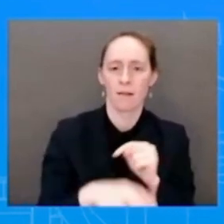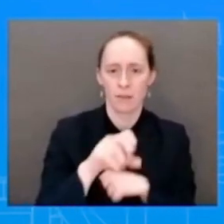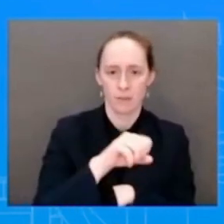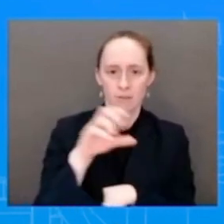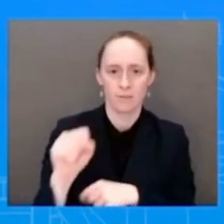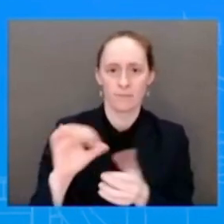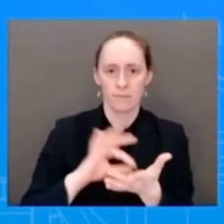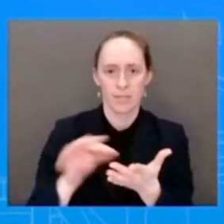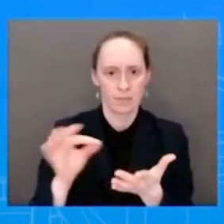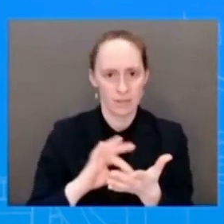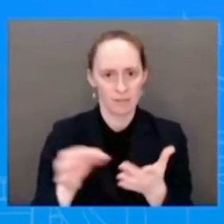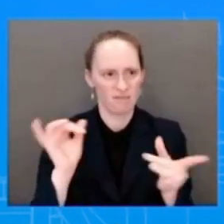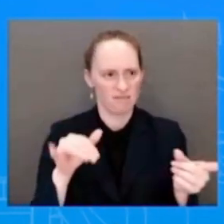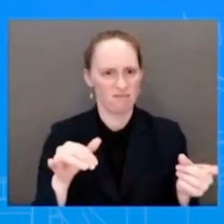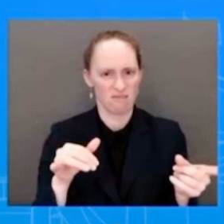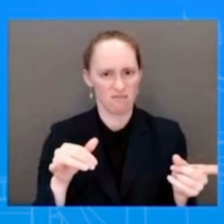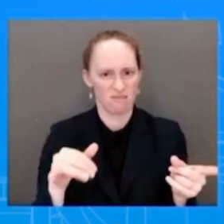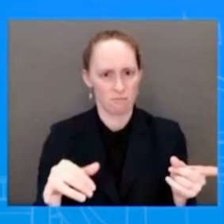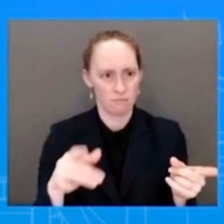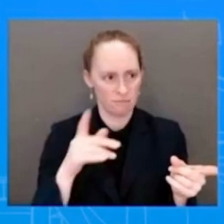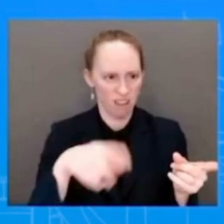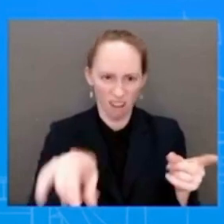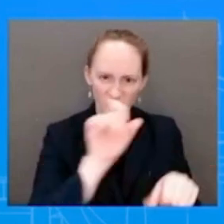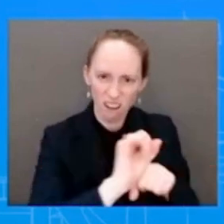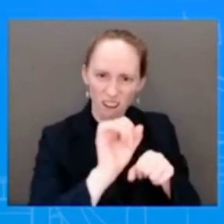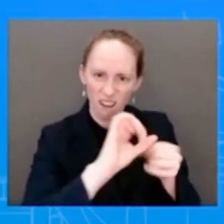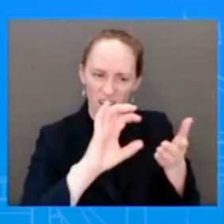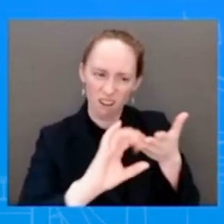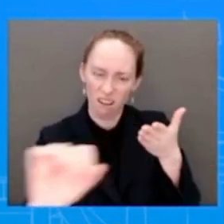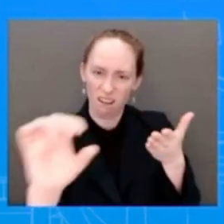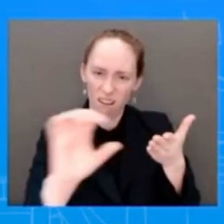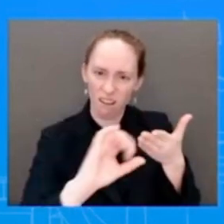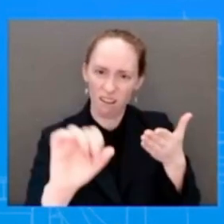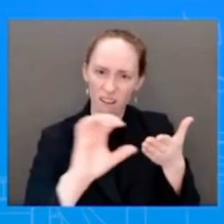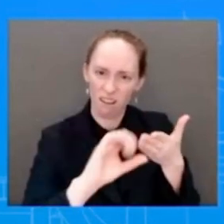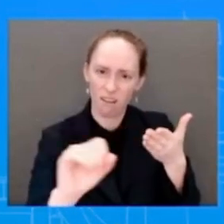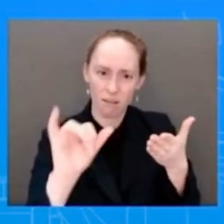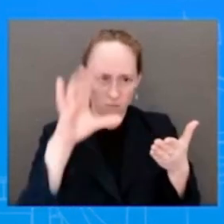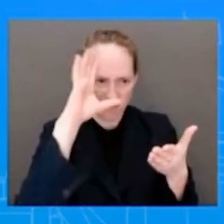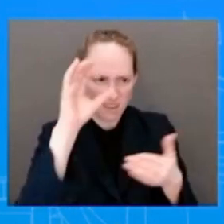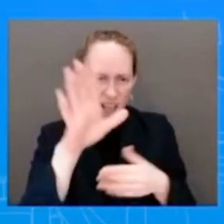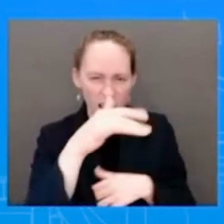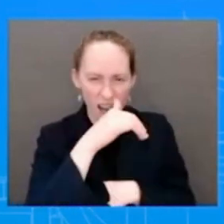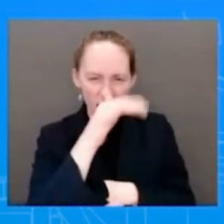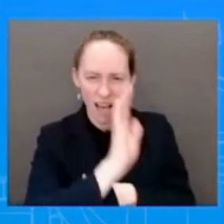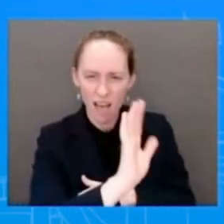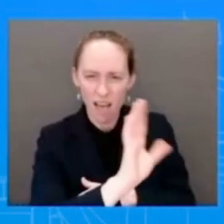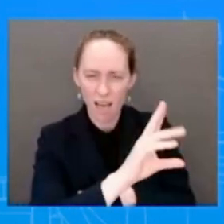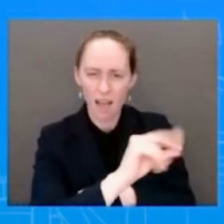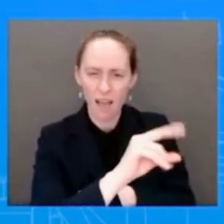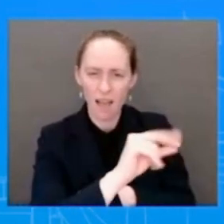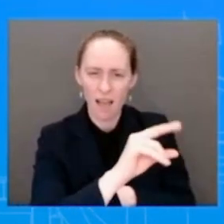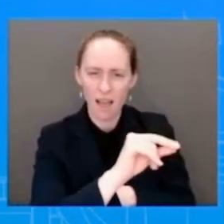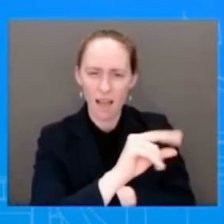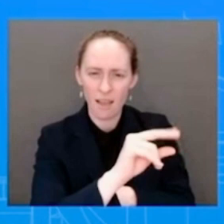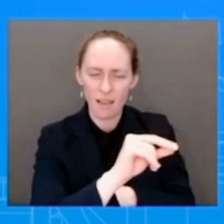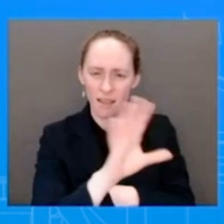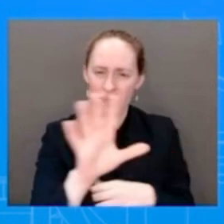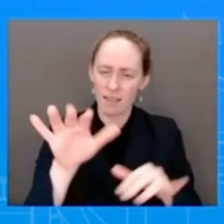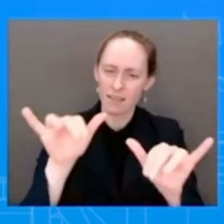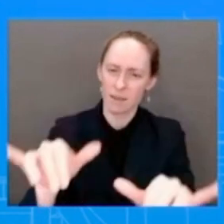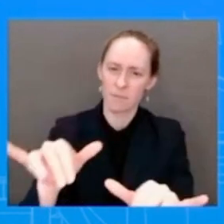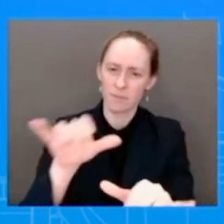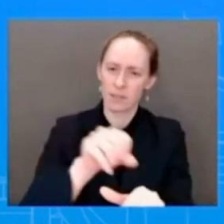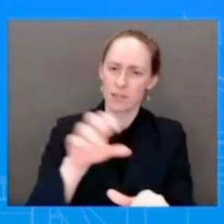President has said he's going to continue to fight for Social Security. We keep hearing that they want to cut Medicare, which is also a